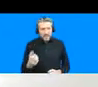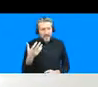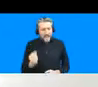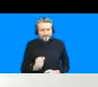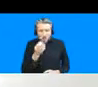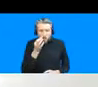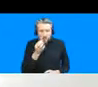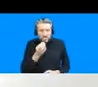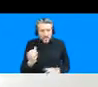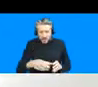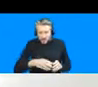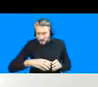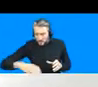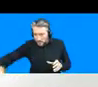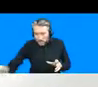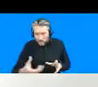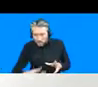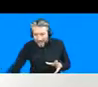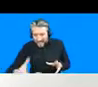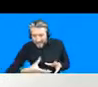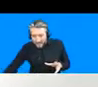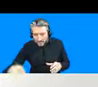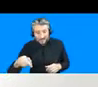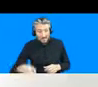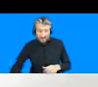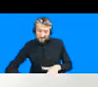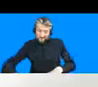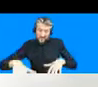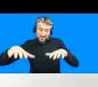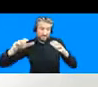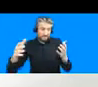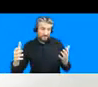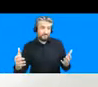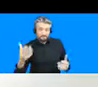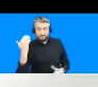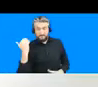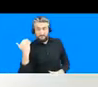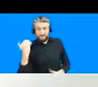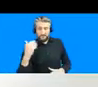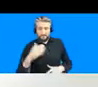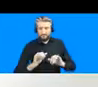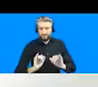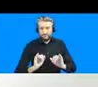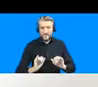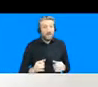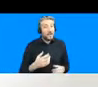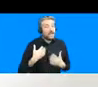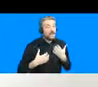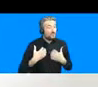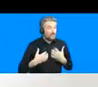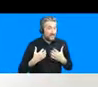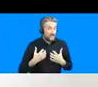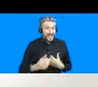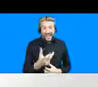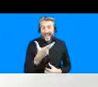flooded which caused much of the deluge and what is interesting is that there are approximately 80 informal settlements